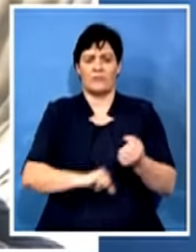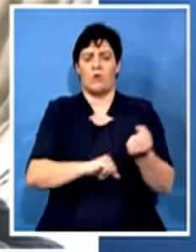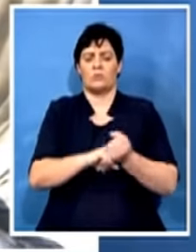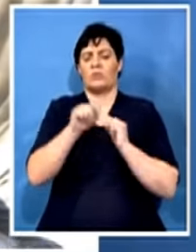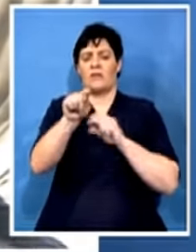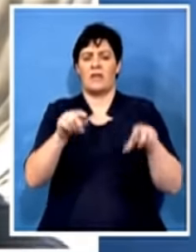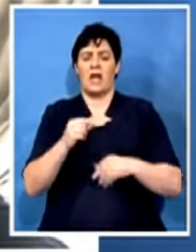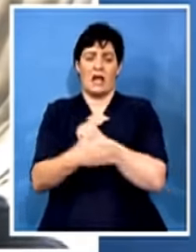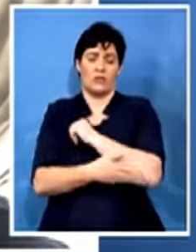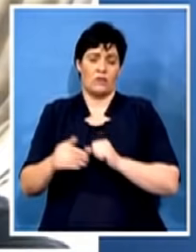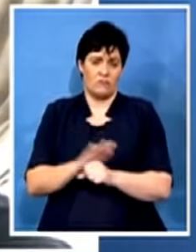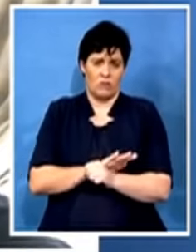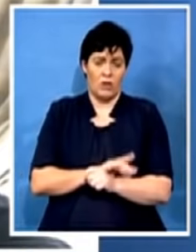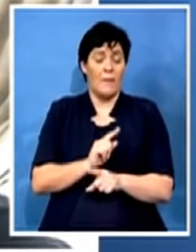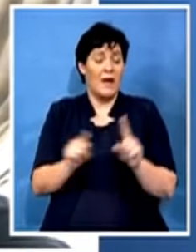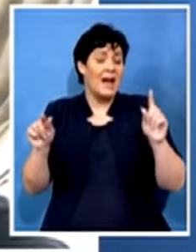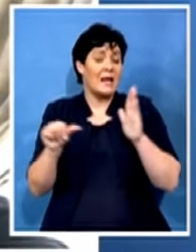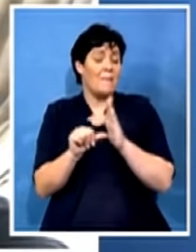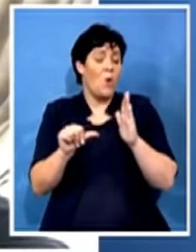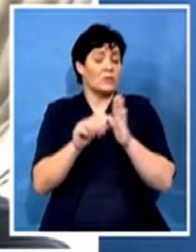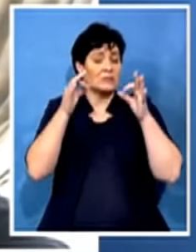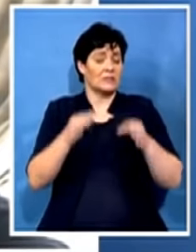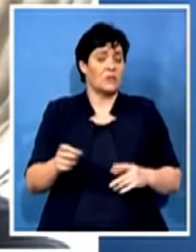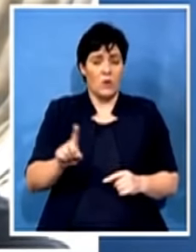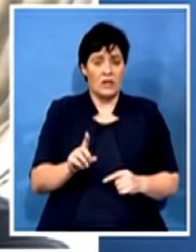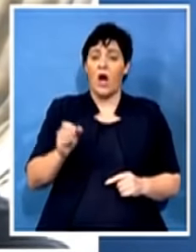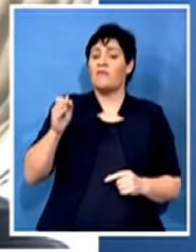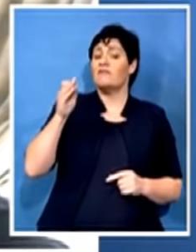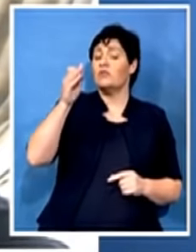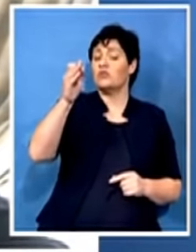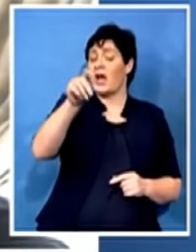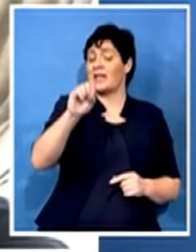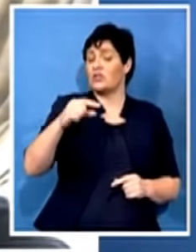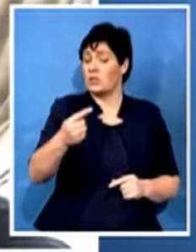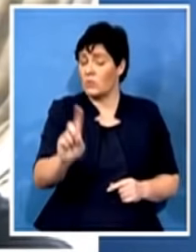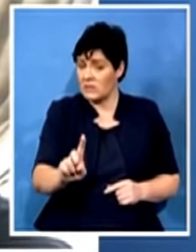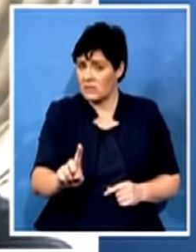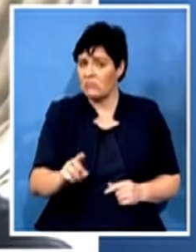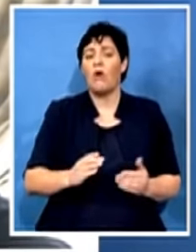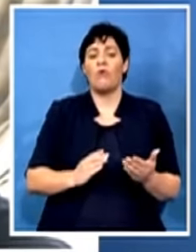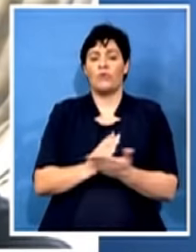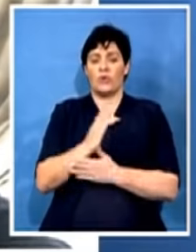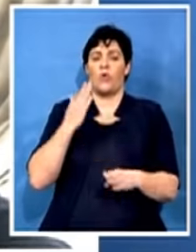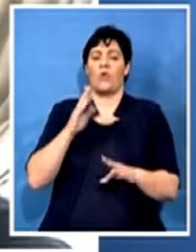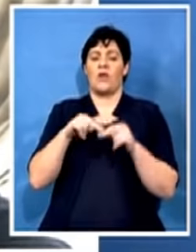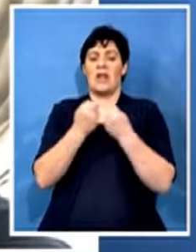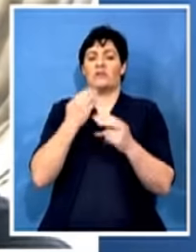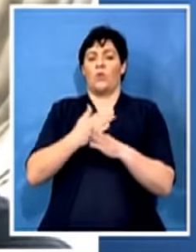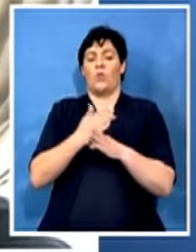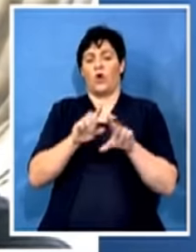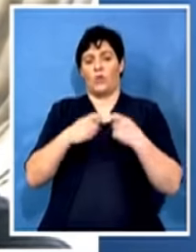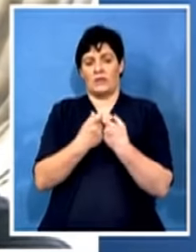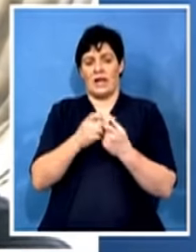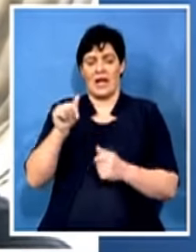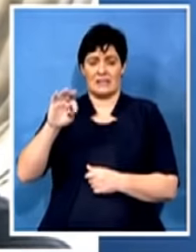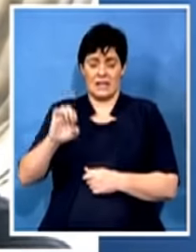decision of the future of the ASG will be taken by the National Working Committee of the ANC, recommending to the National Executive Committee